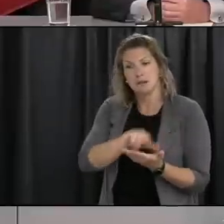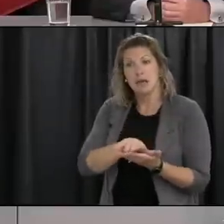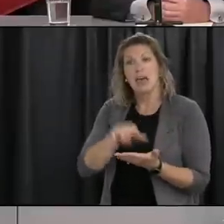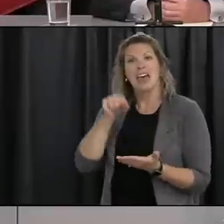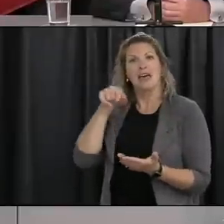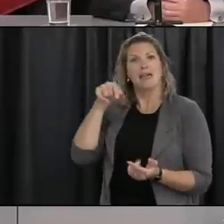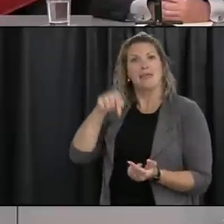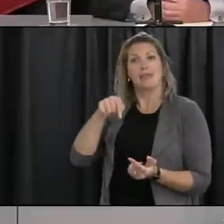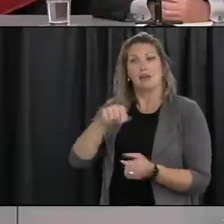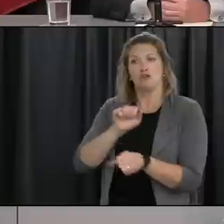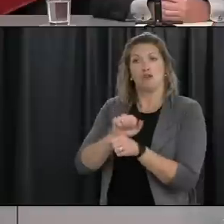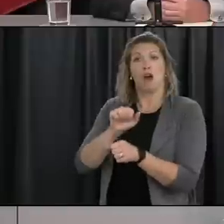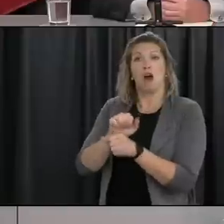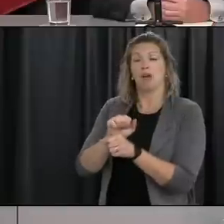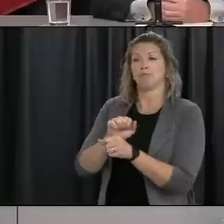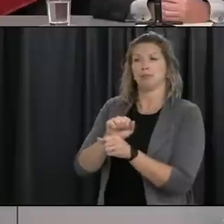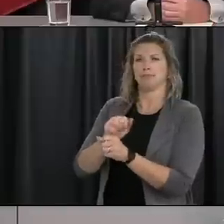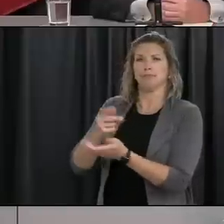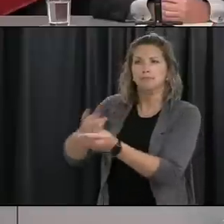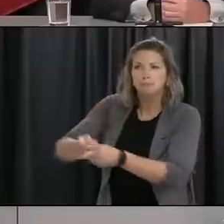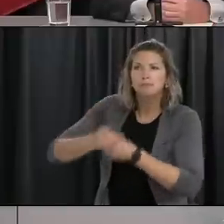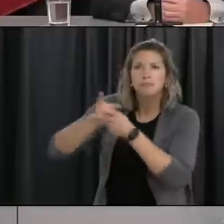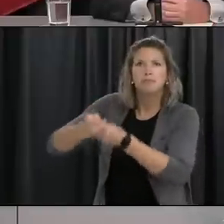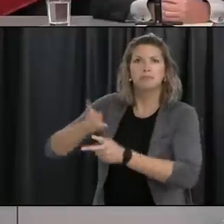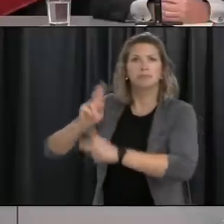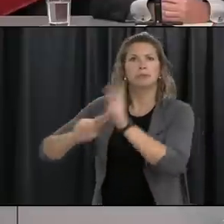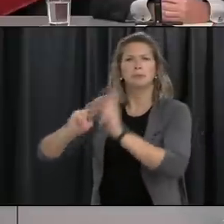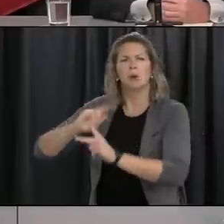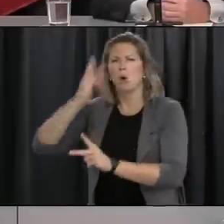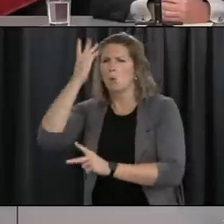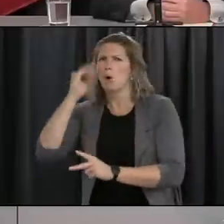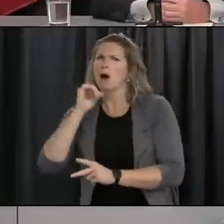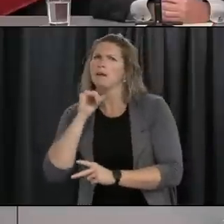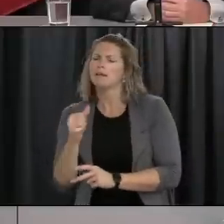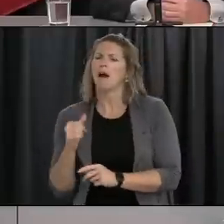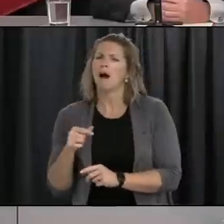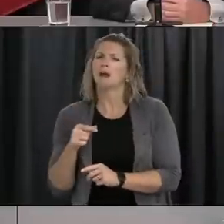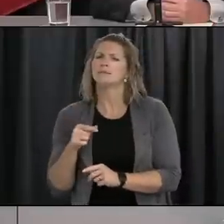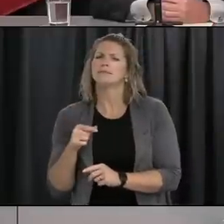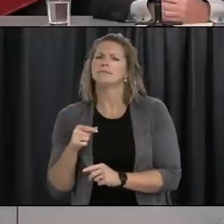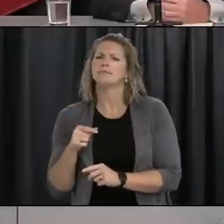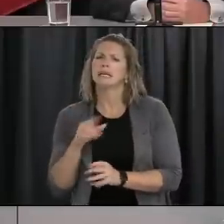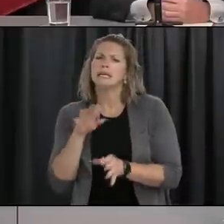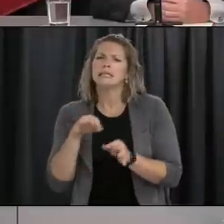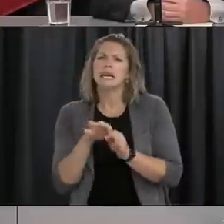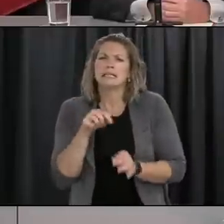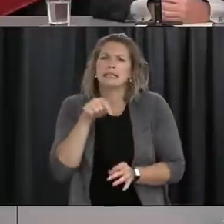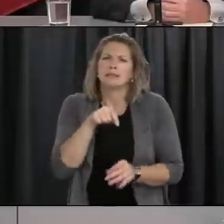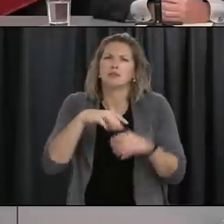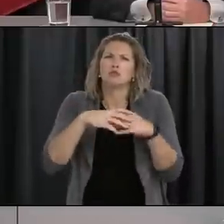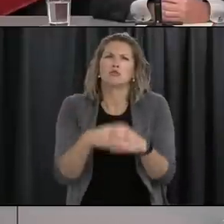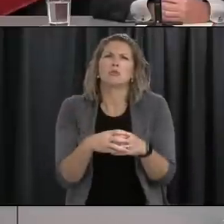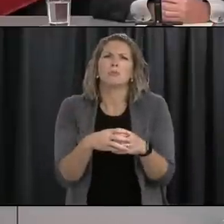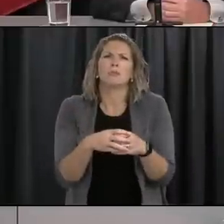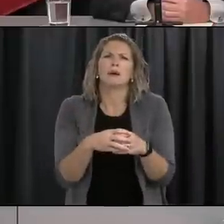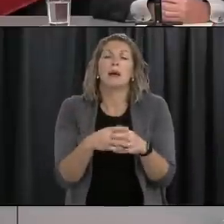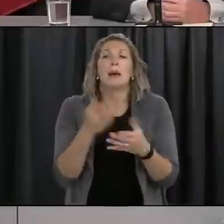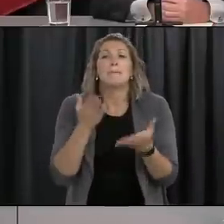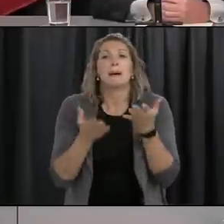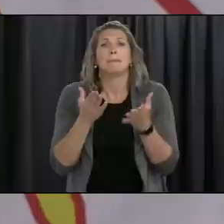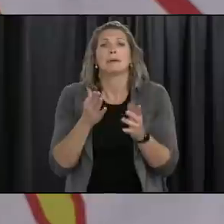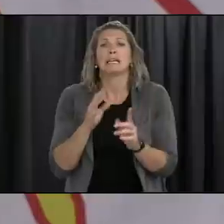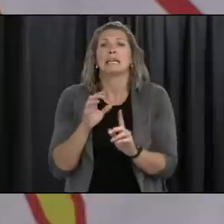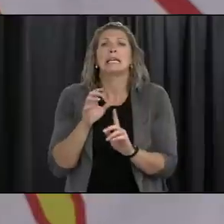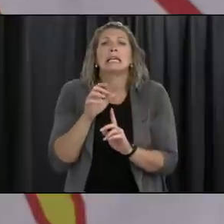why not do that testing considering it may not capture all the cases but it might in fact capture some so